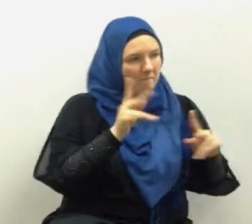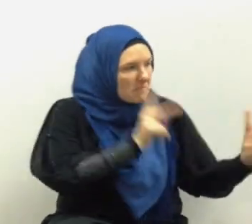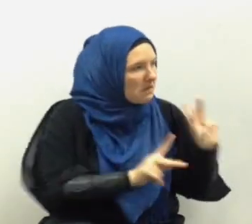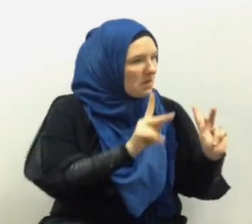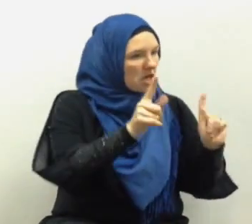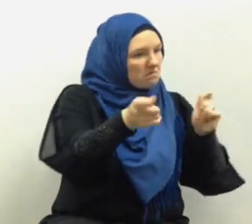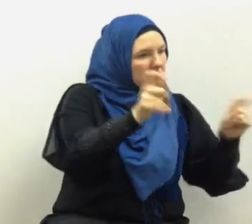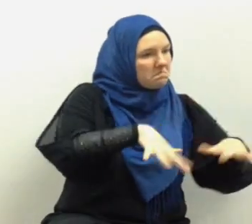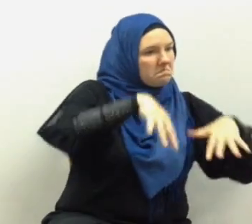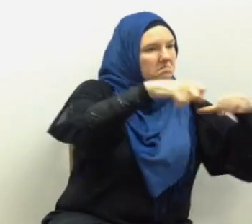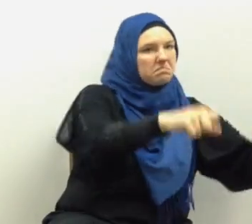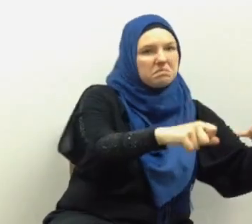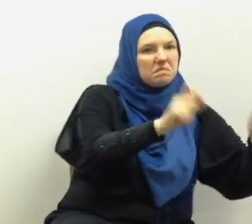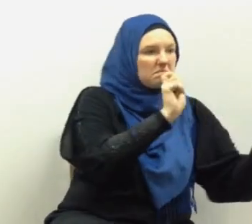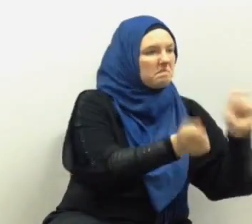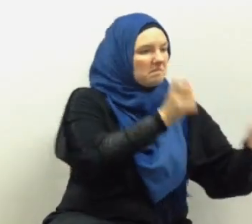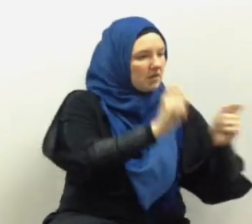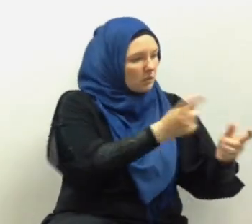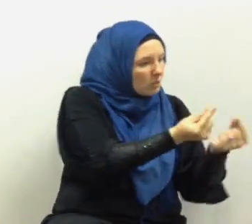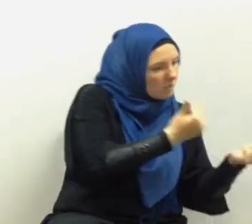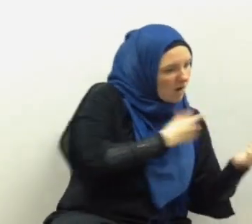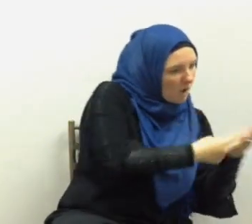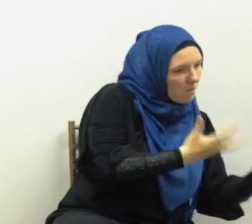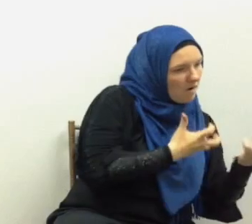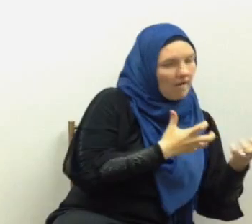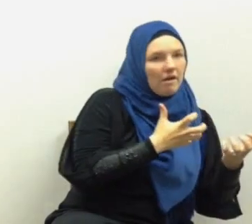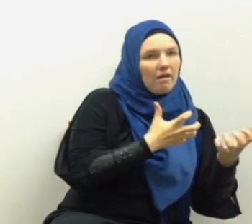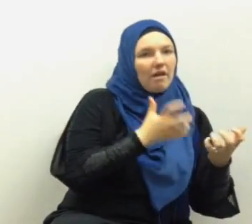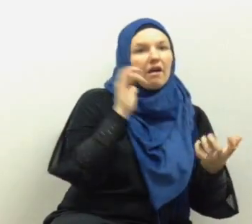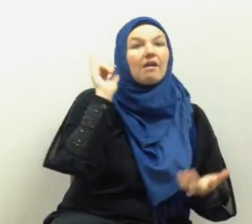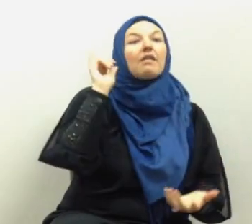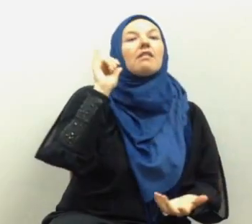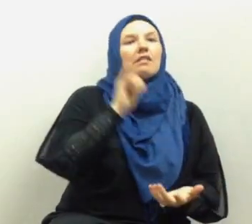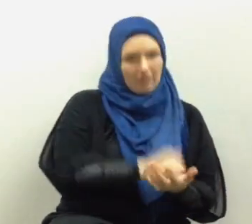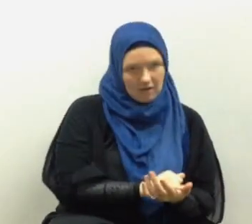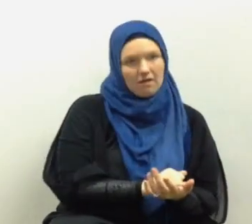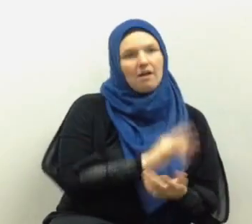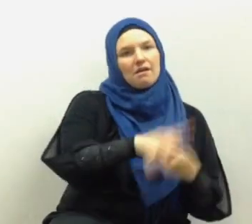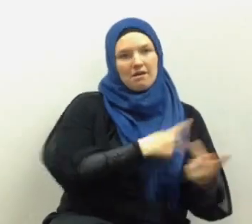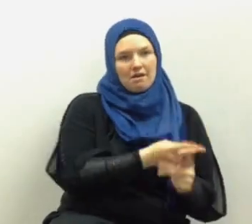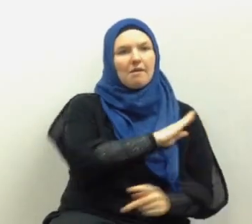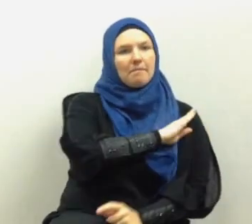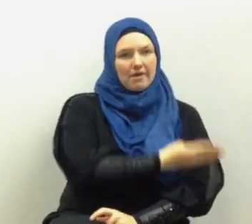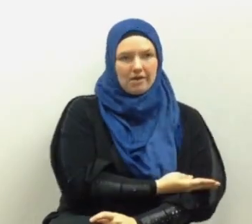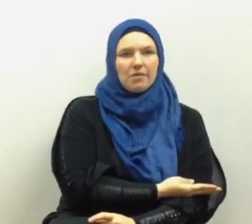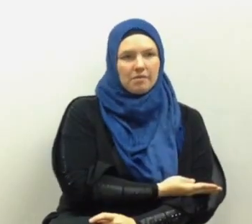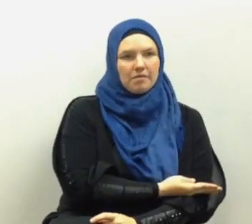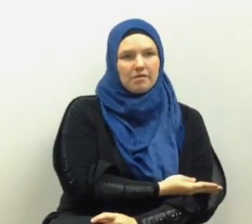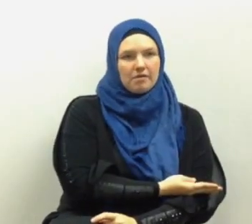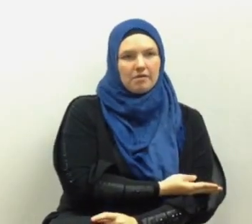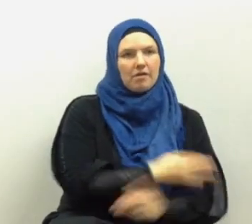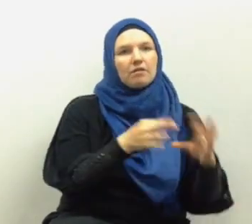the power of controlling and manipulating and subjugating others then this power